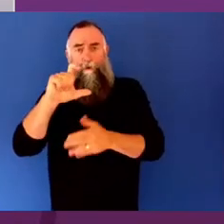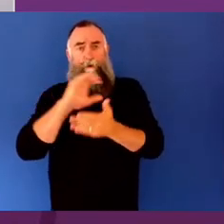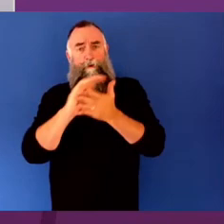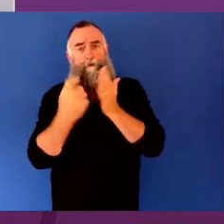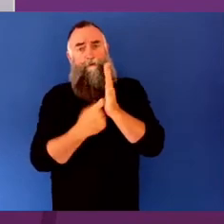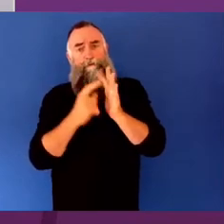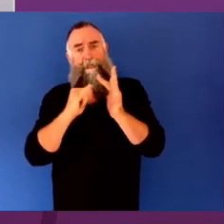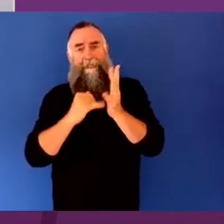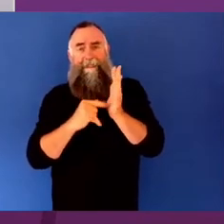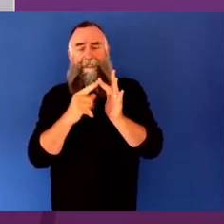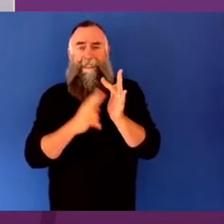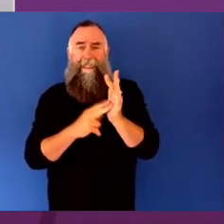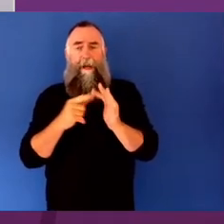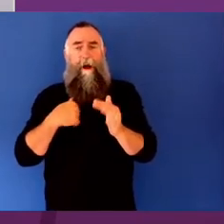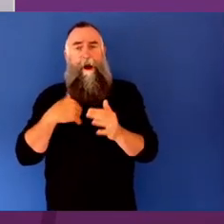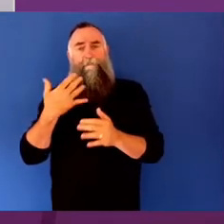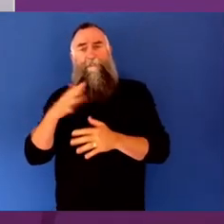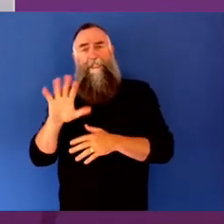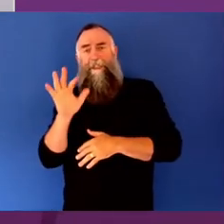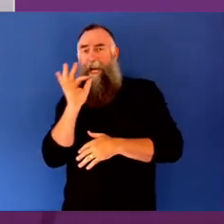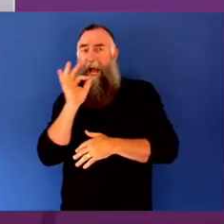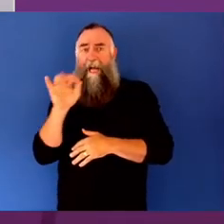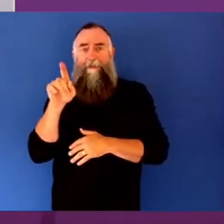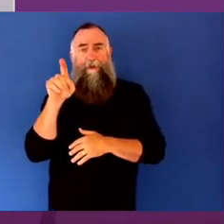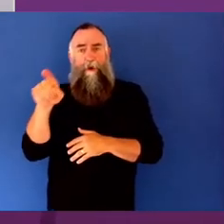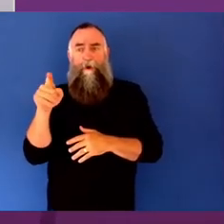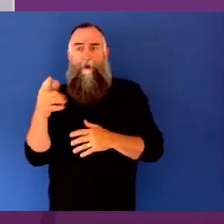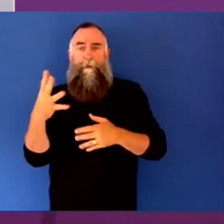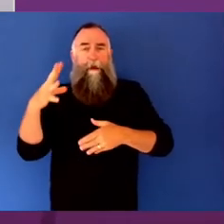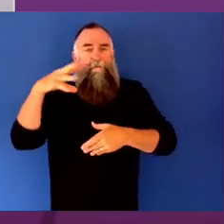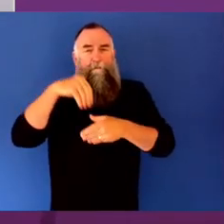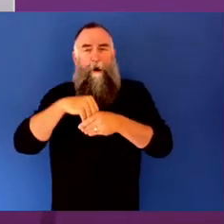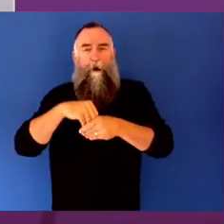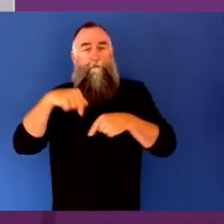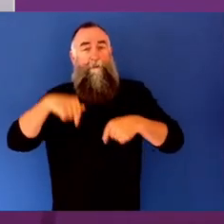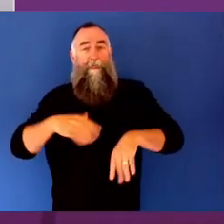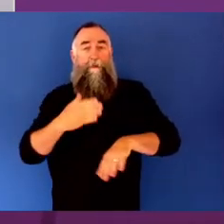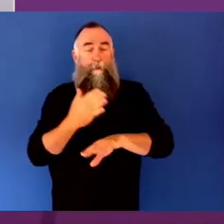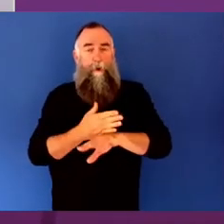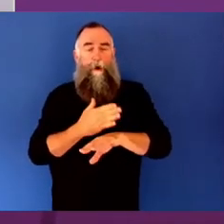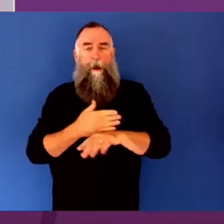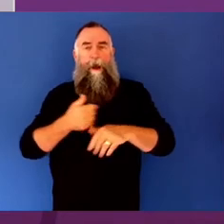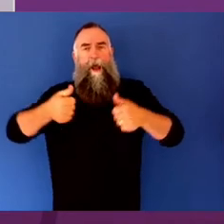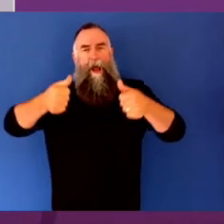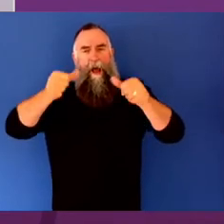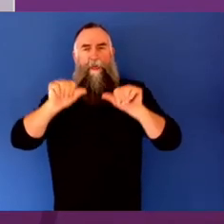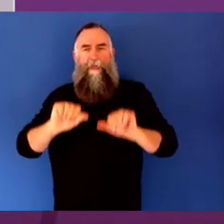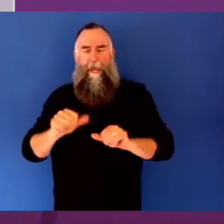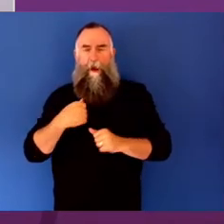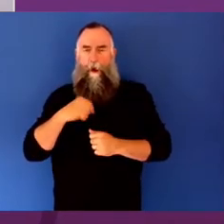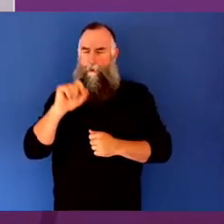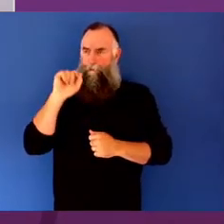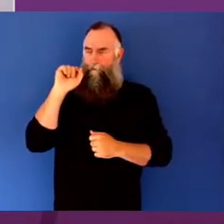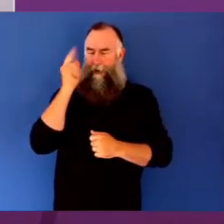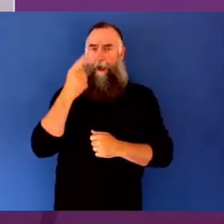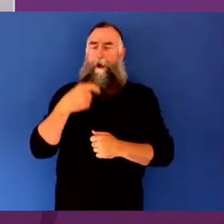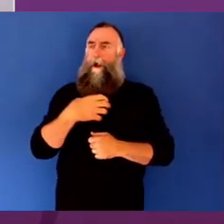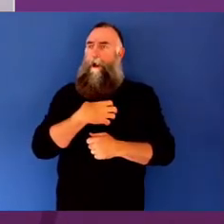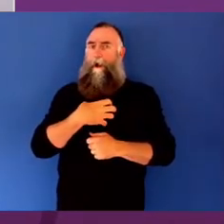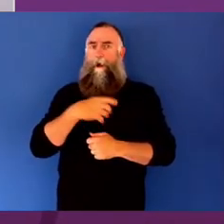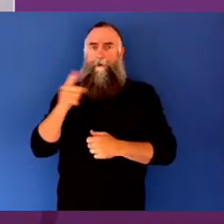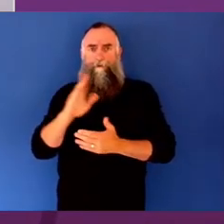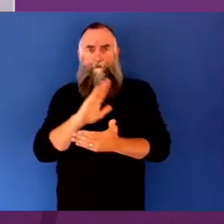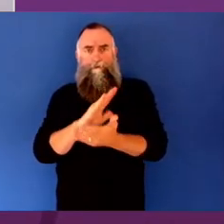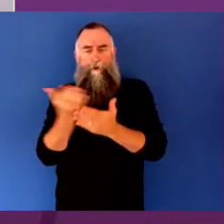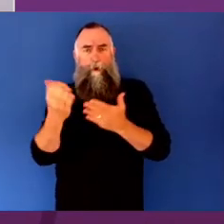this work and this thinking, instead of which I realised she was a leader in this work and this thinking when it comes to the